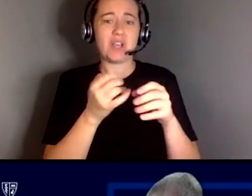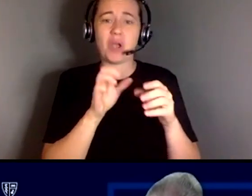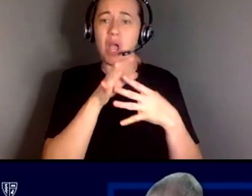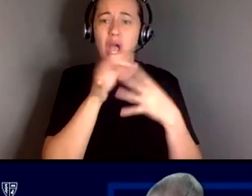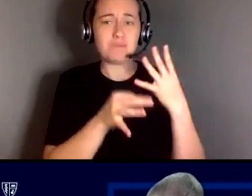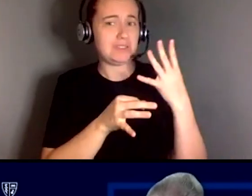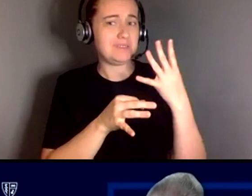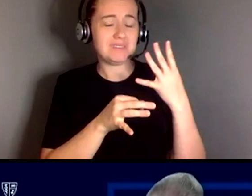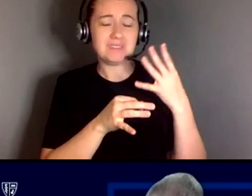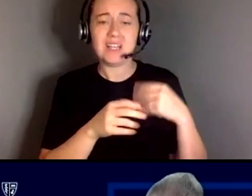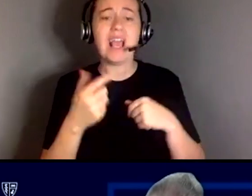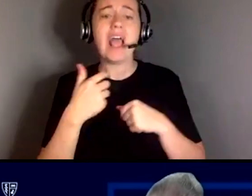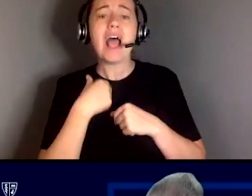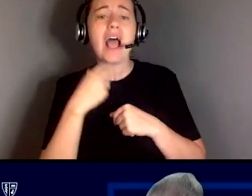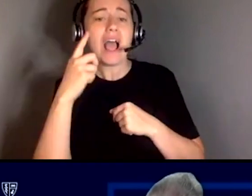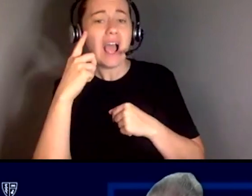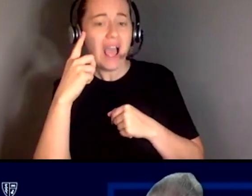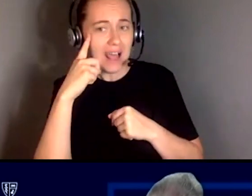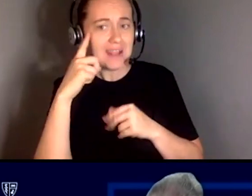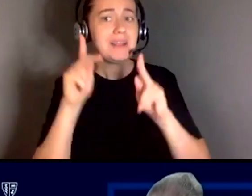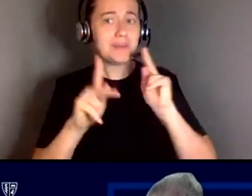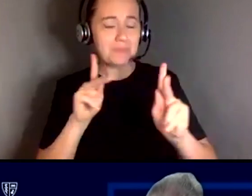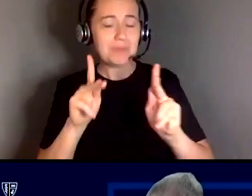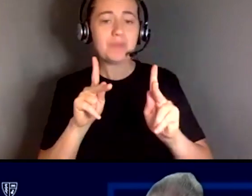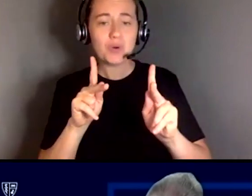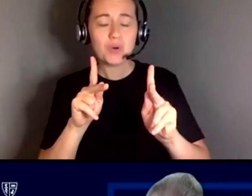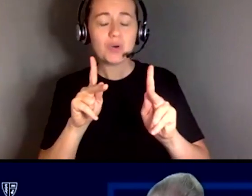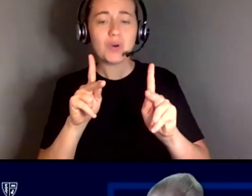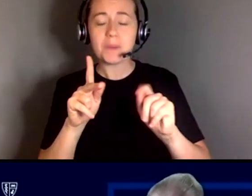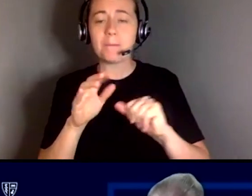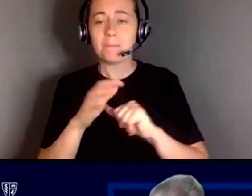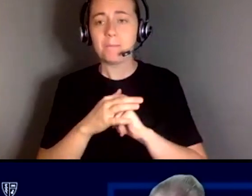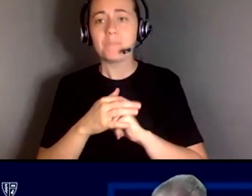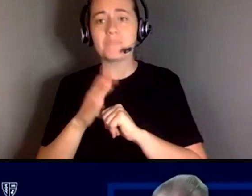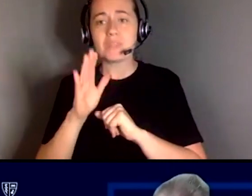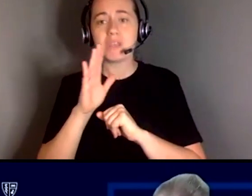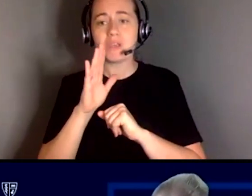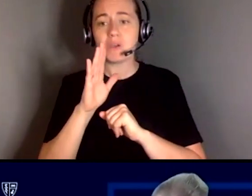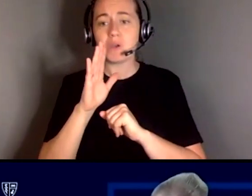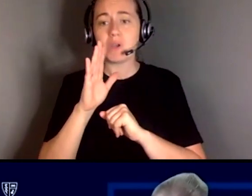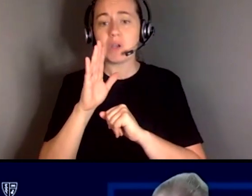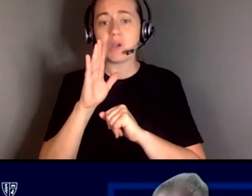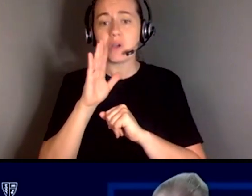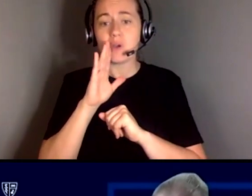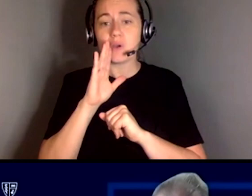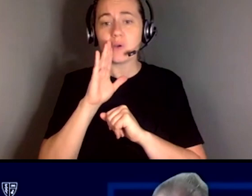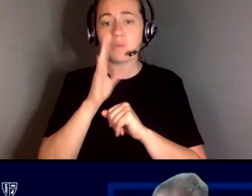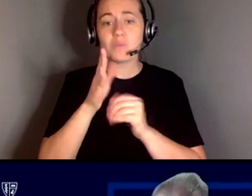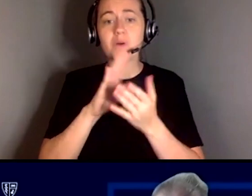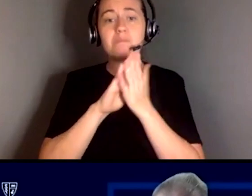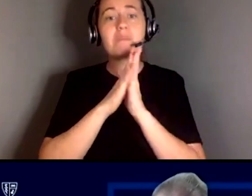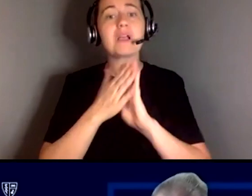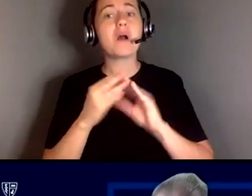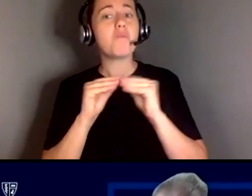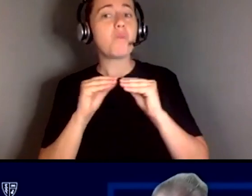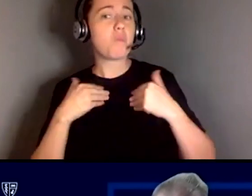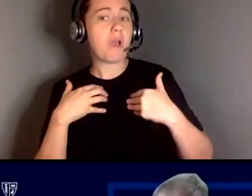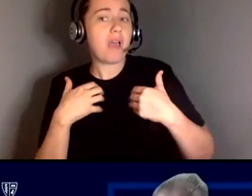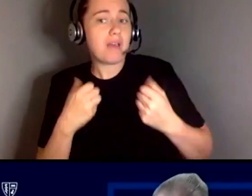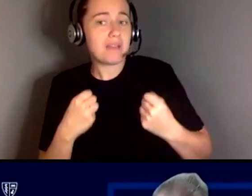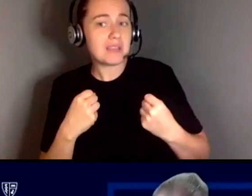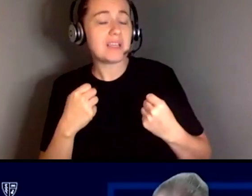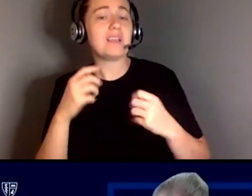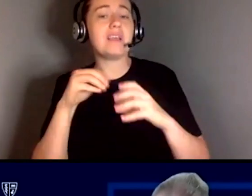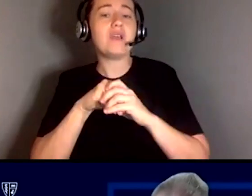I just think that people are going to inherently be more healthy in a home